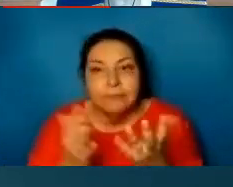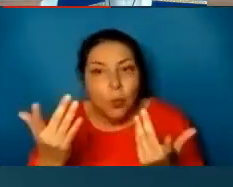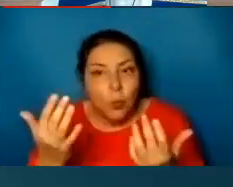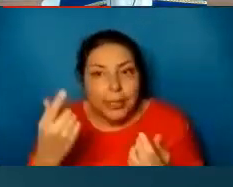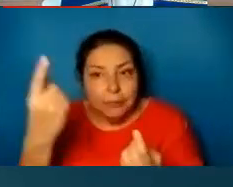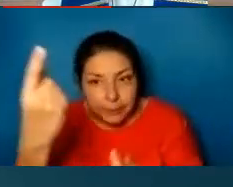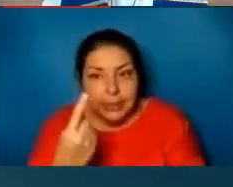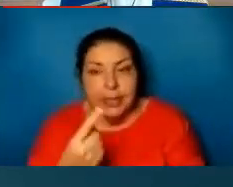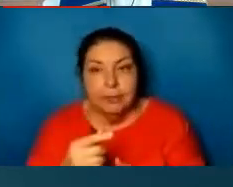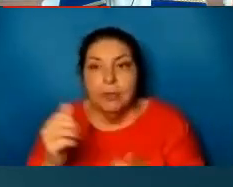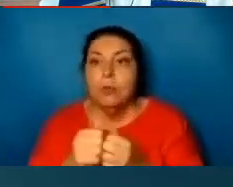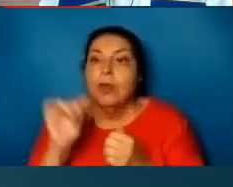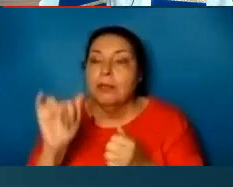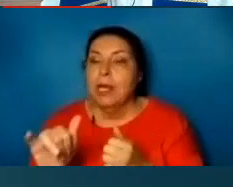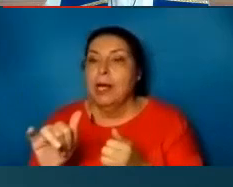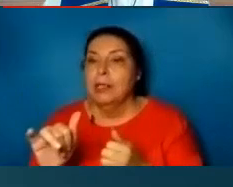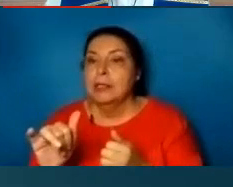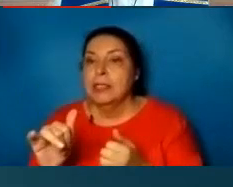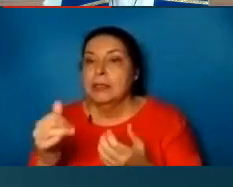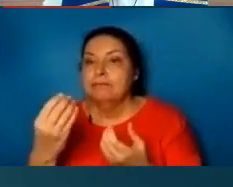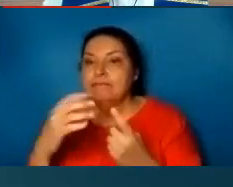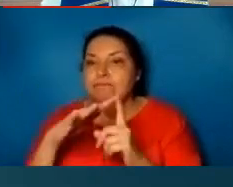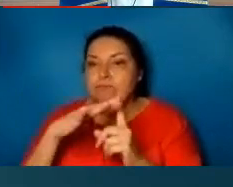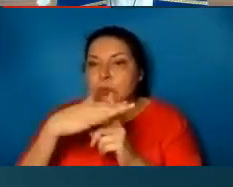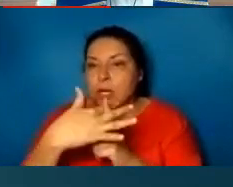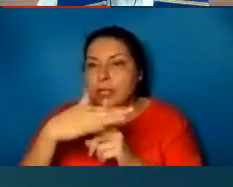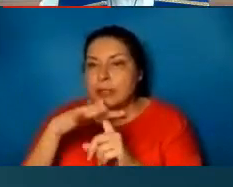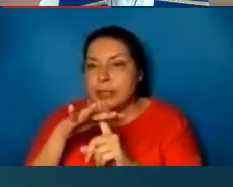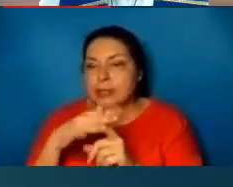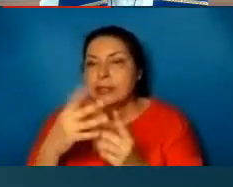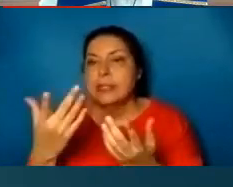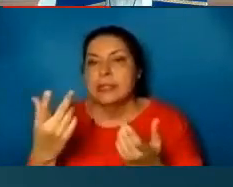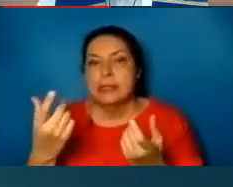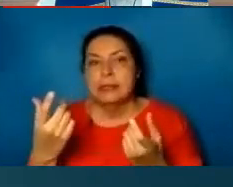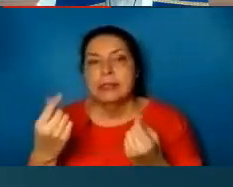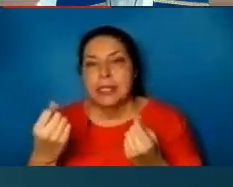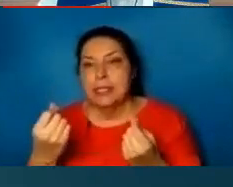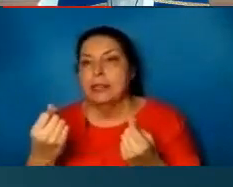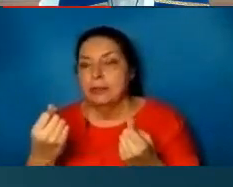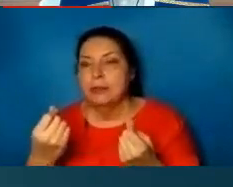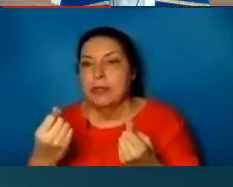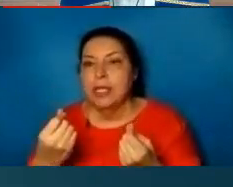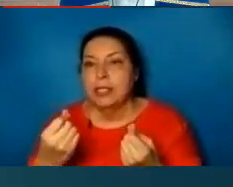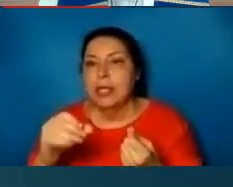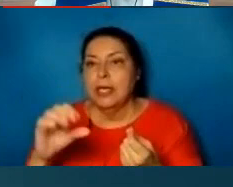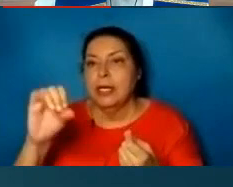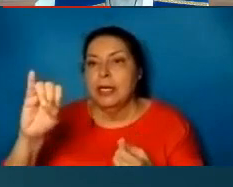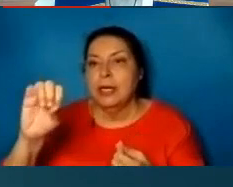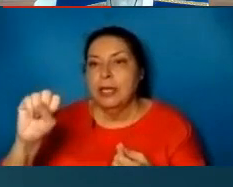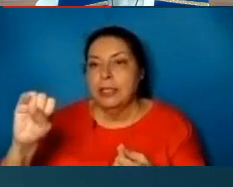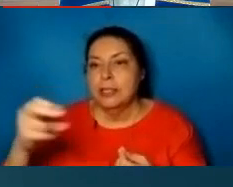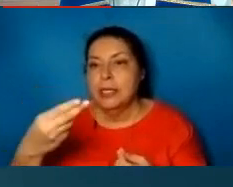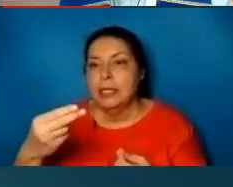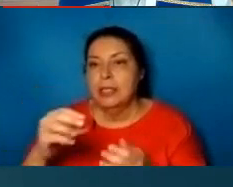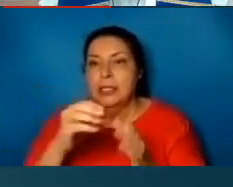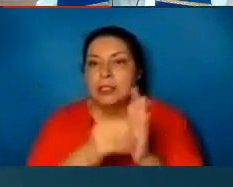in that context, let's take our text in Isaiah 61. He says,